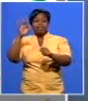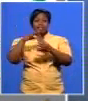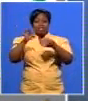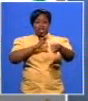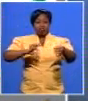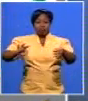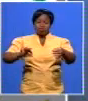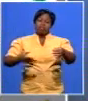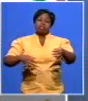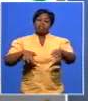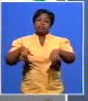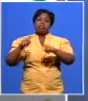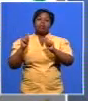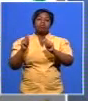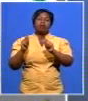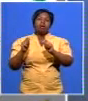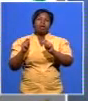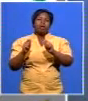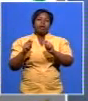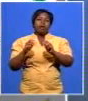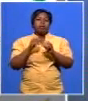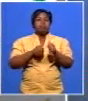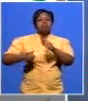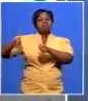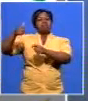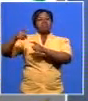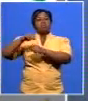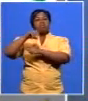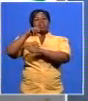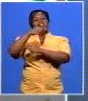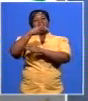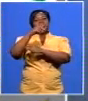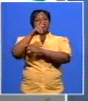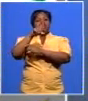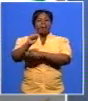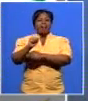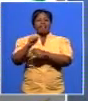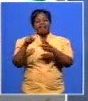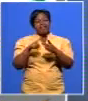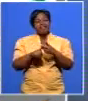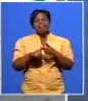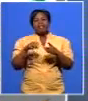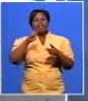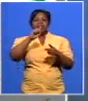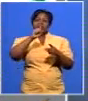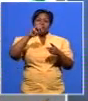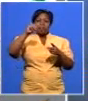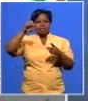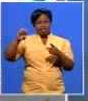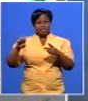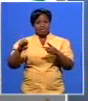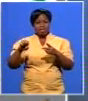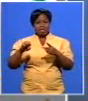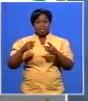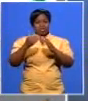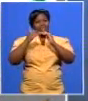in cape town went to hdis and smmes under the da that rose to